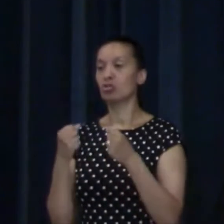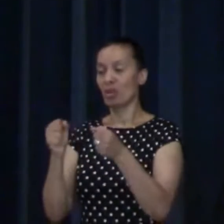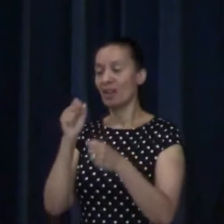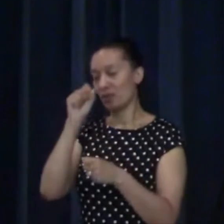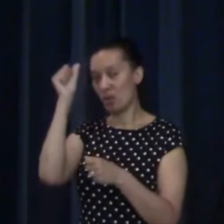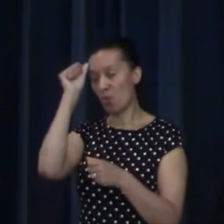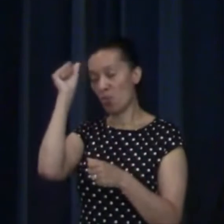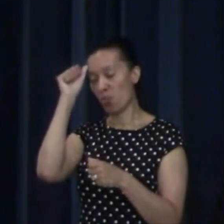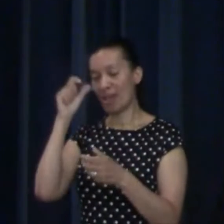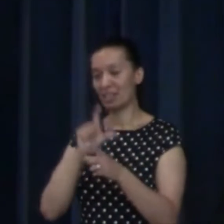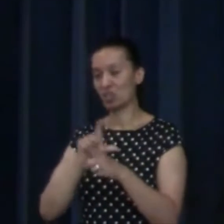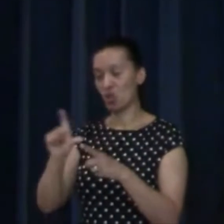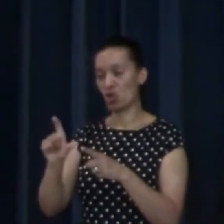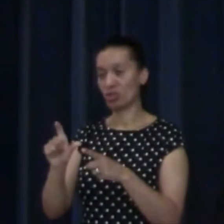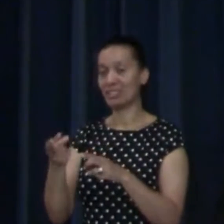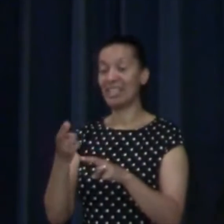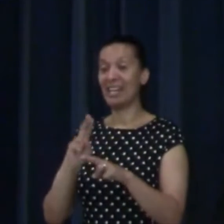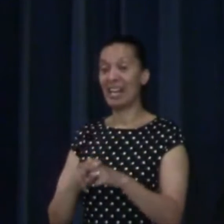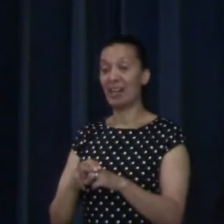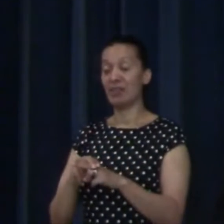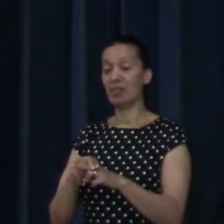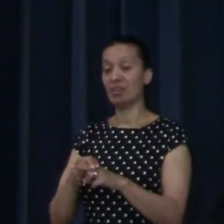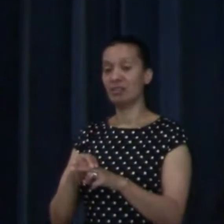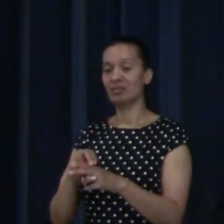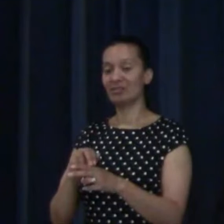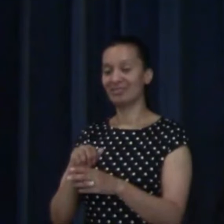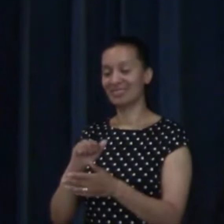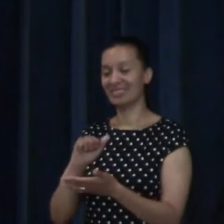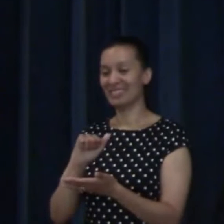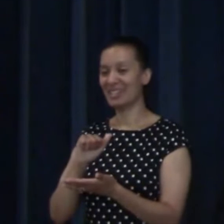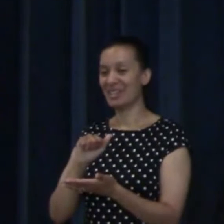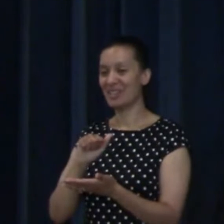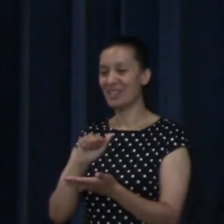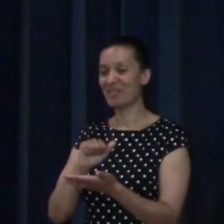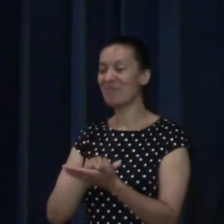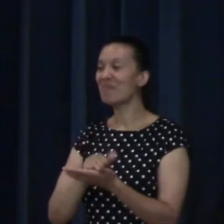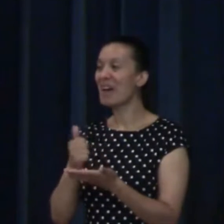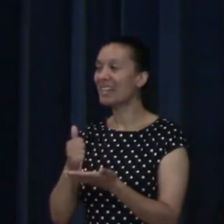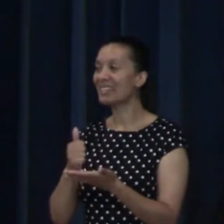If you walk into a bank and rob it, you're going to go to prison.